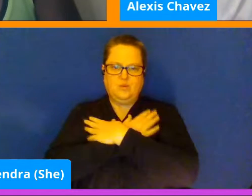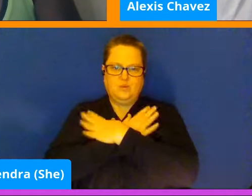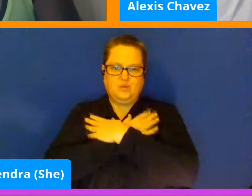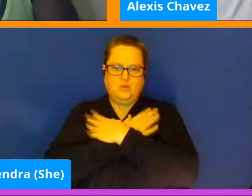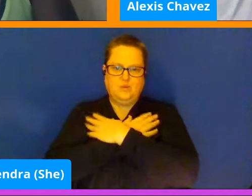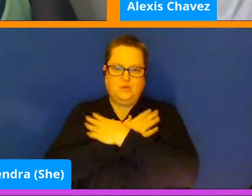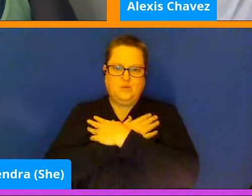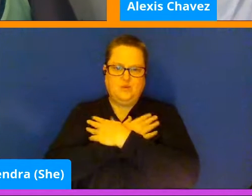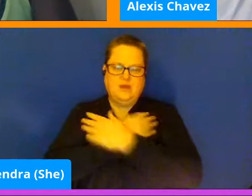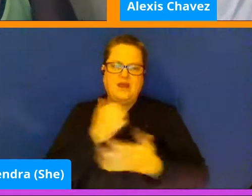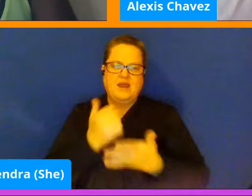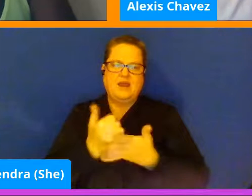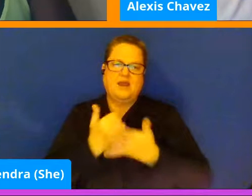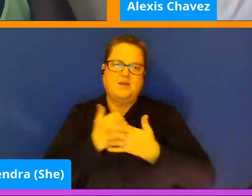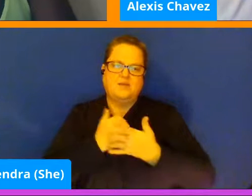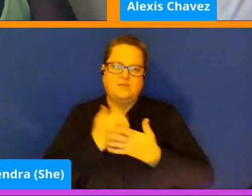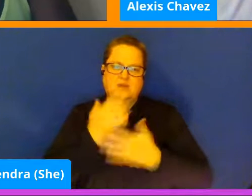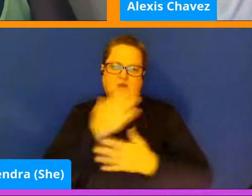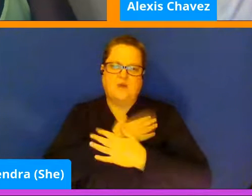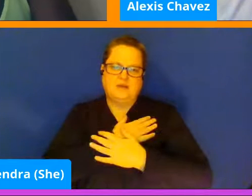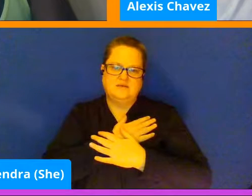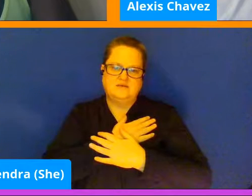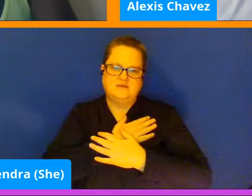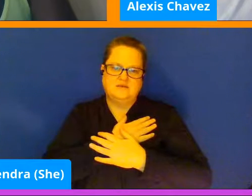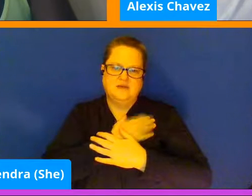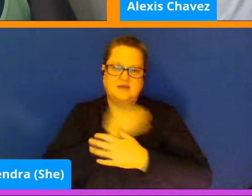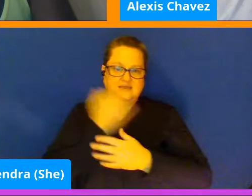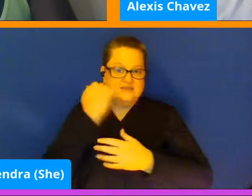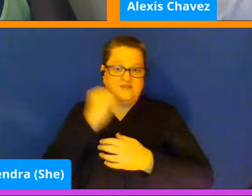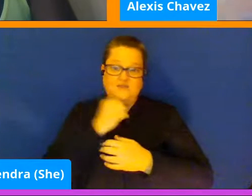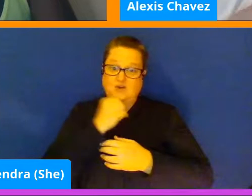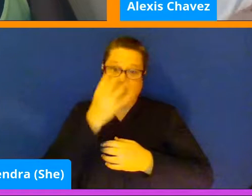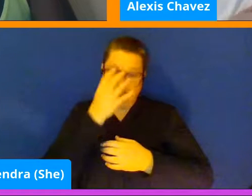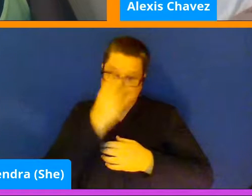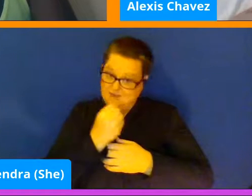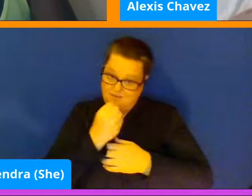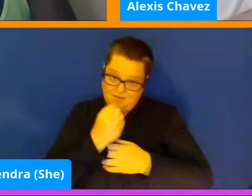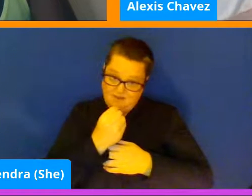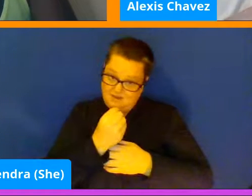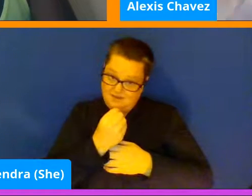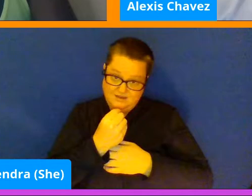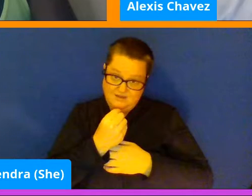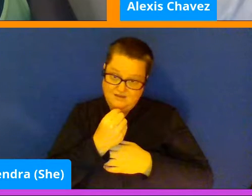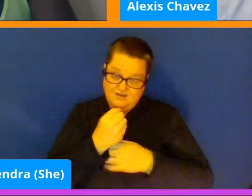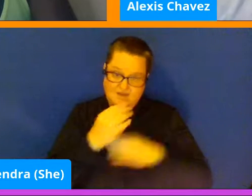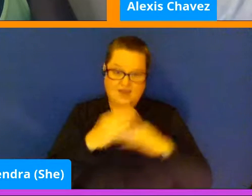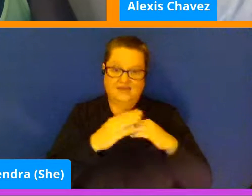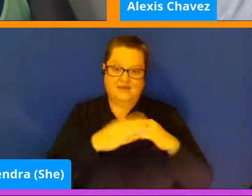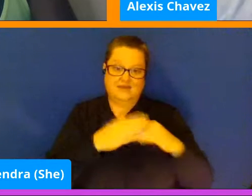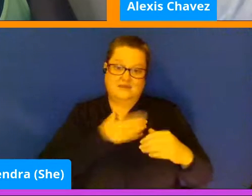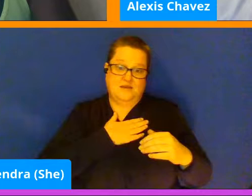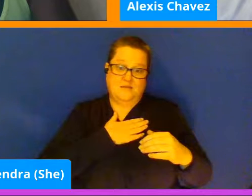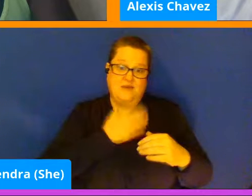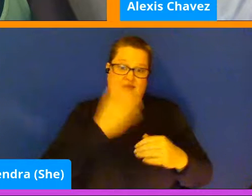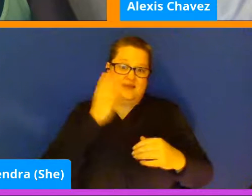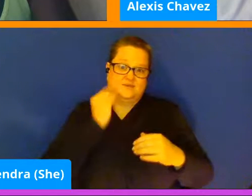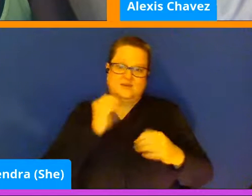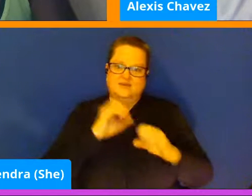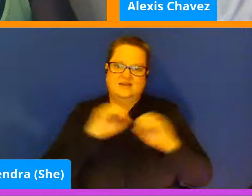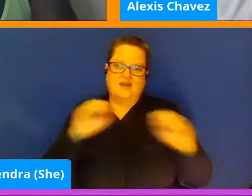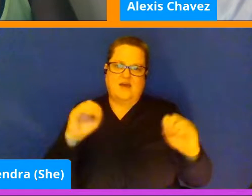myself get some rest. Because if you're not getting sleep, then at least in my experience, nothing else feels very good.